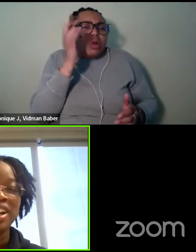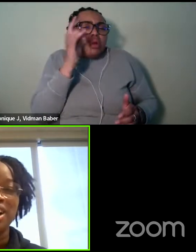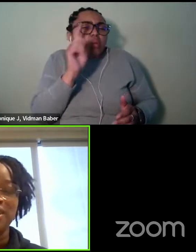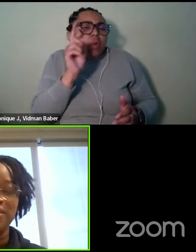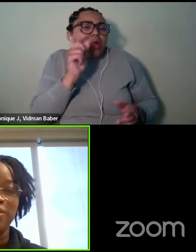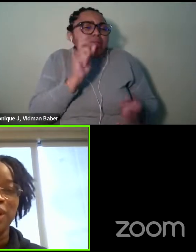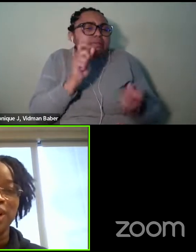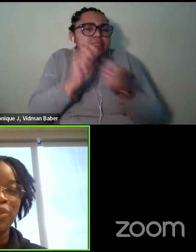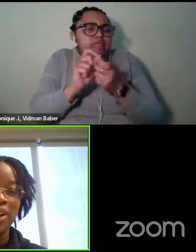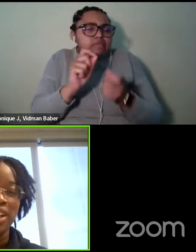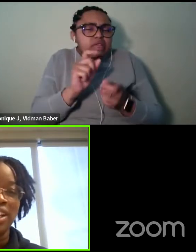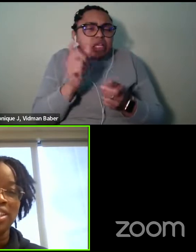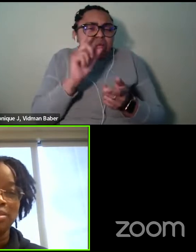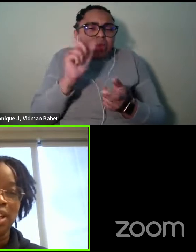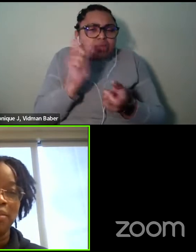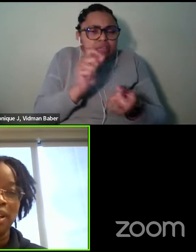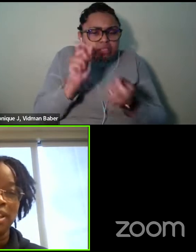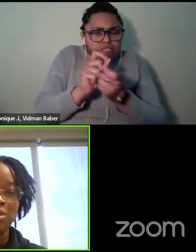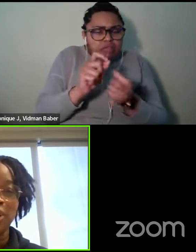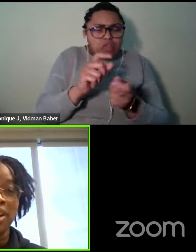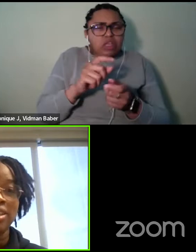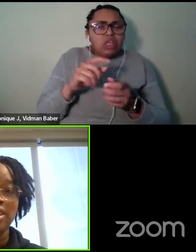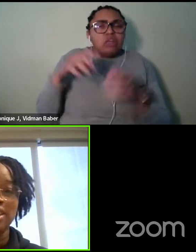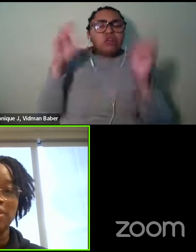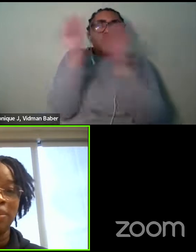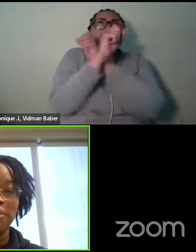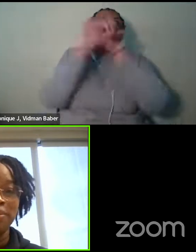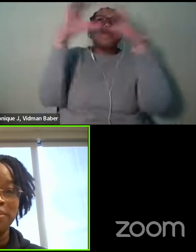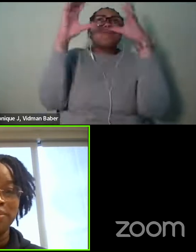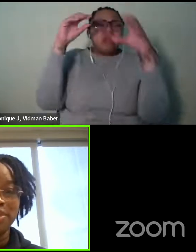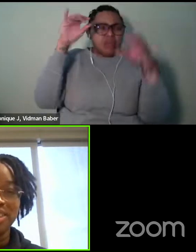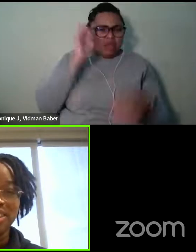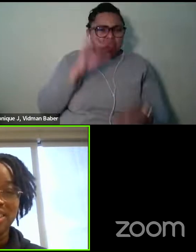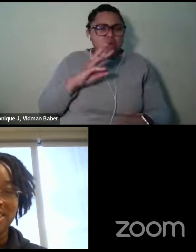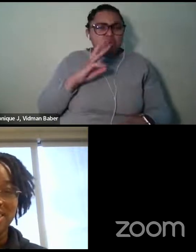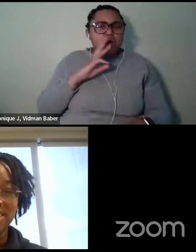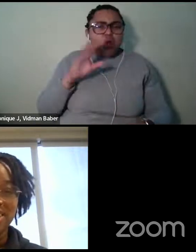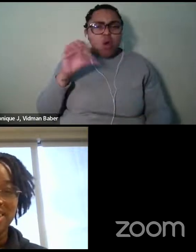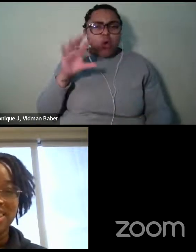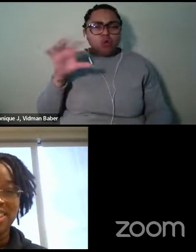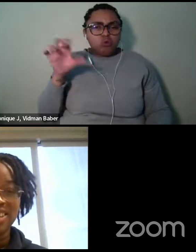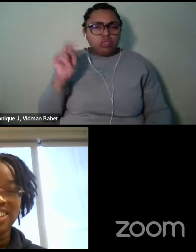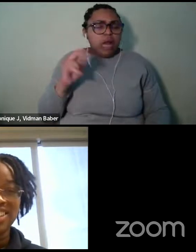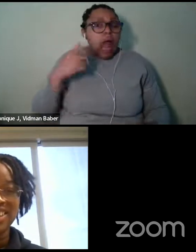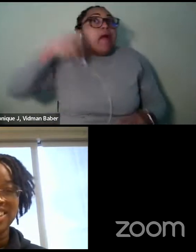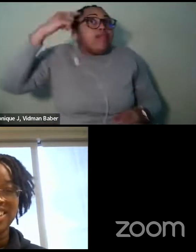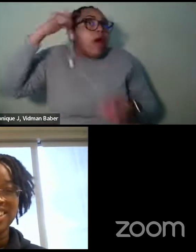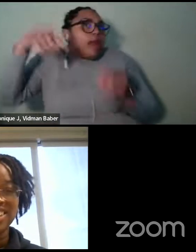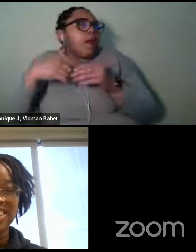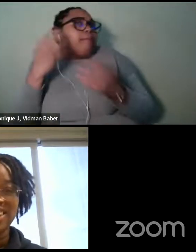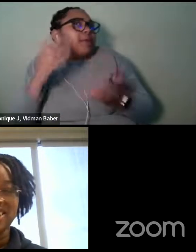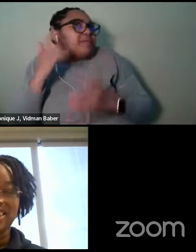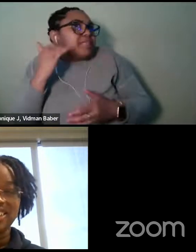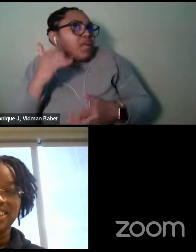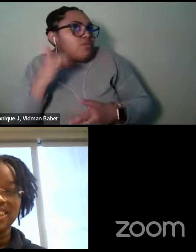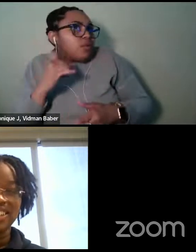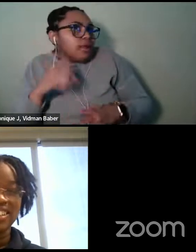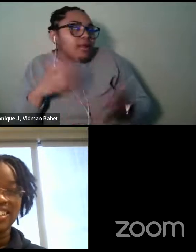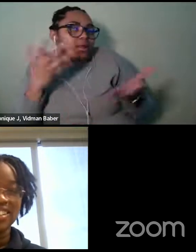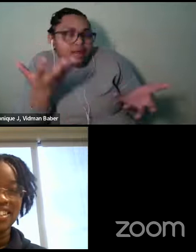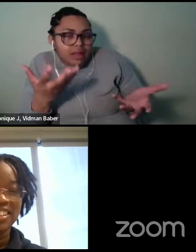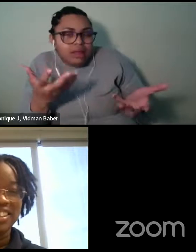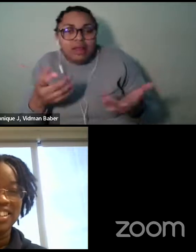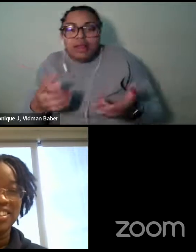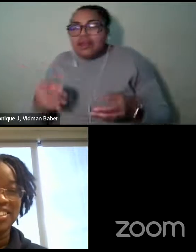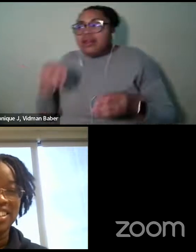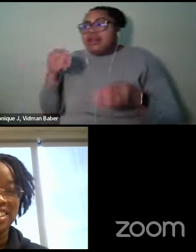thought of where you wanted it to take place, where Kenzie is from? In my, you know, in my, in my imagination, I'm, you know, I have